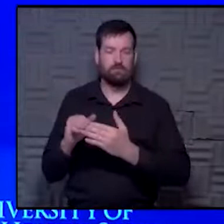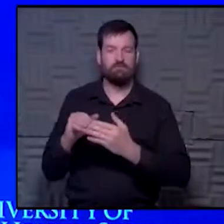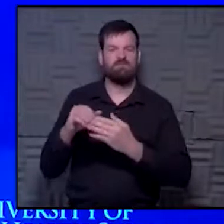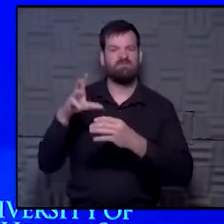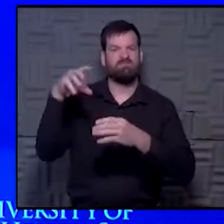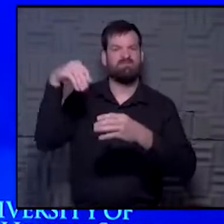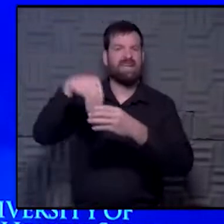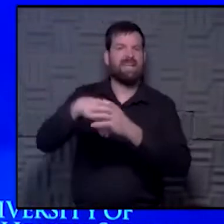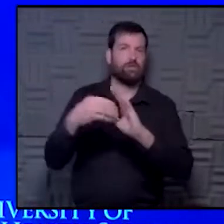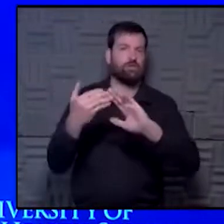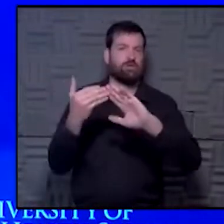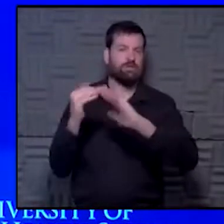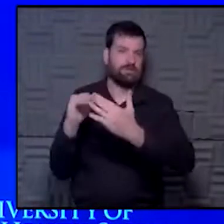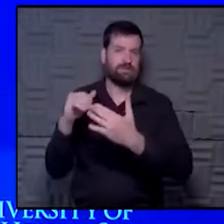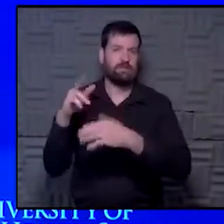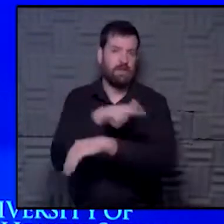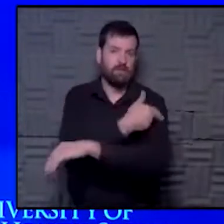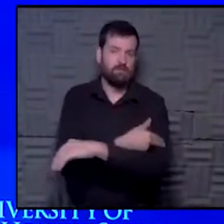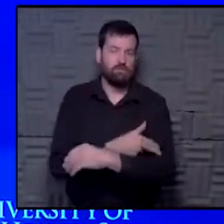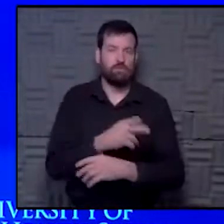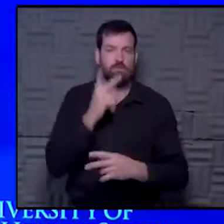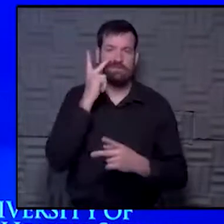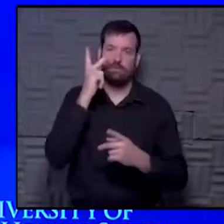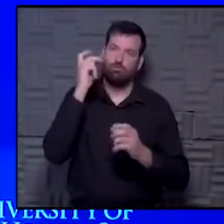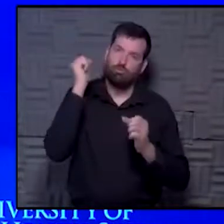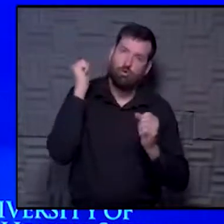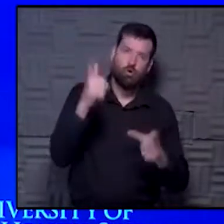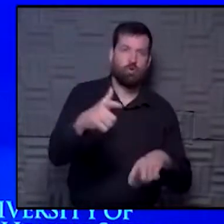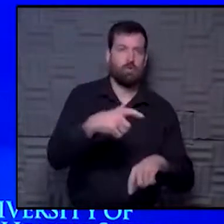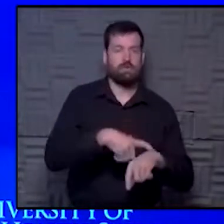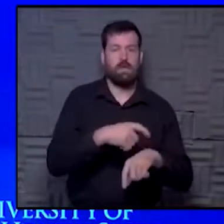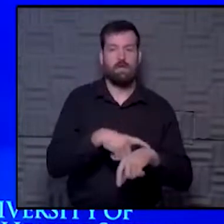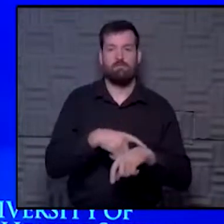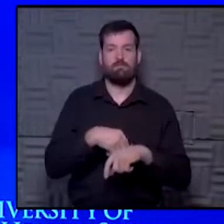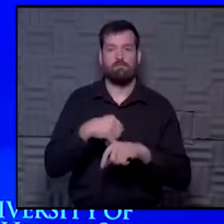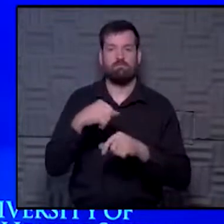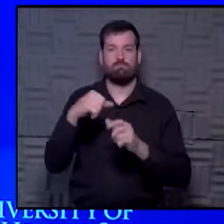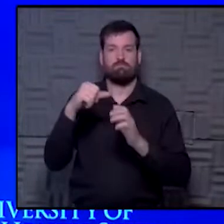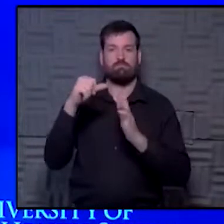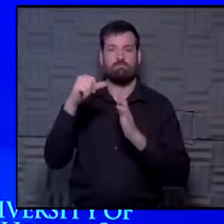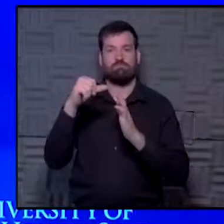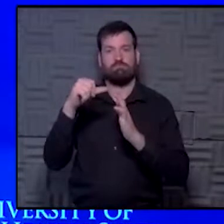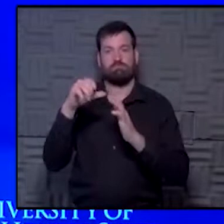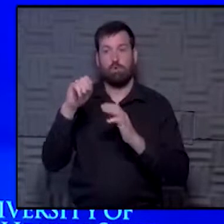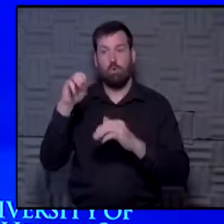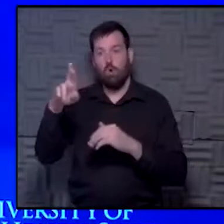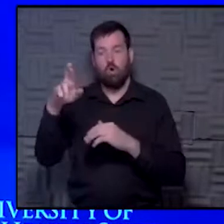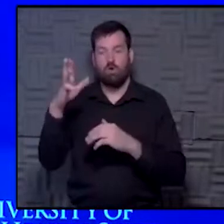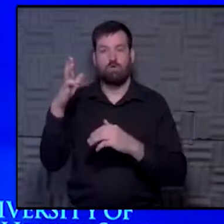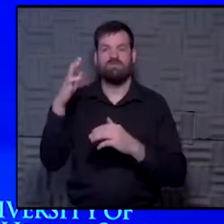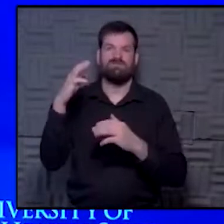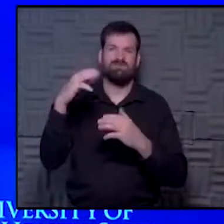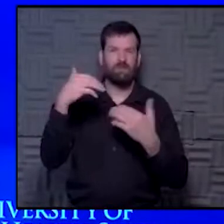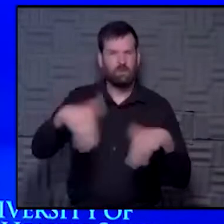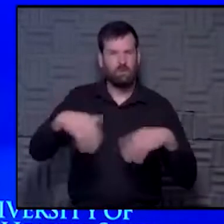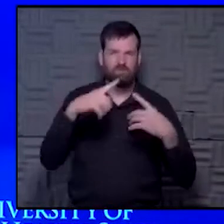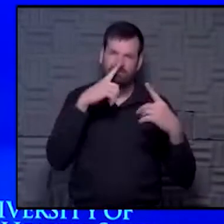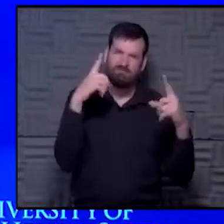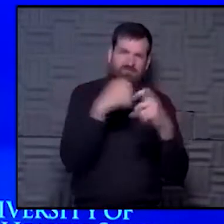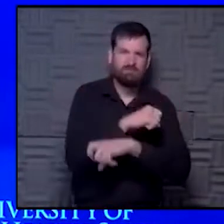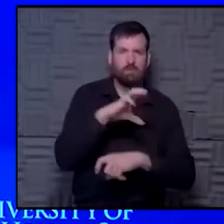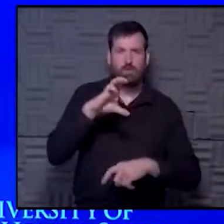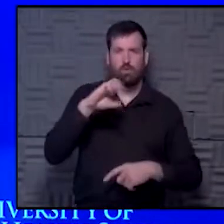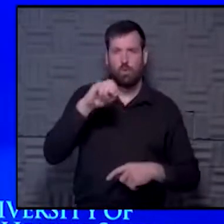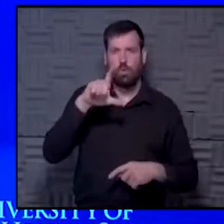hospital. And we saw all the time in the operating room in the middle of the night people who had advanced colon cancer, who